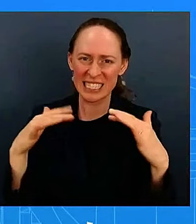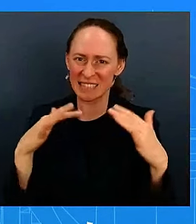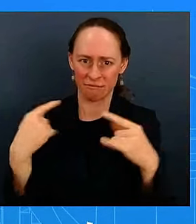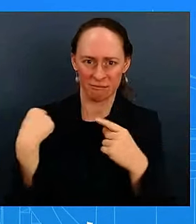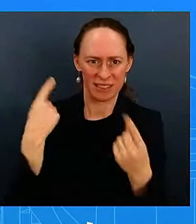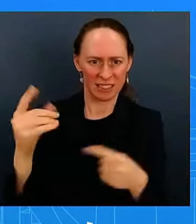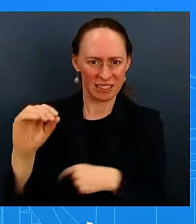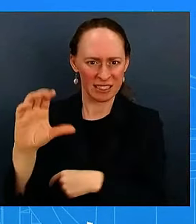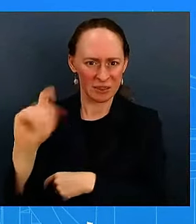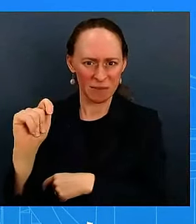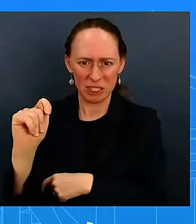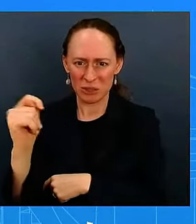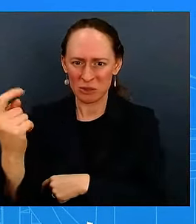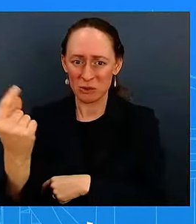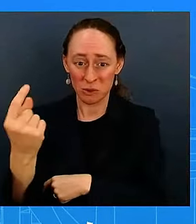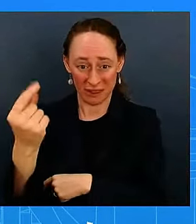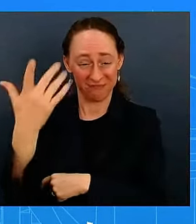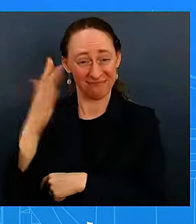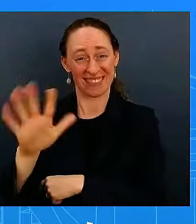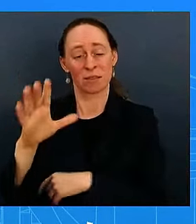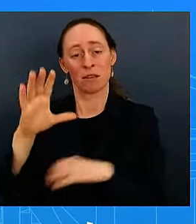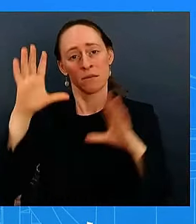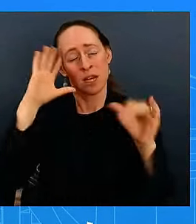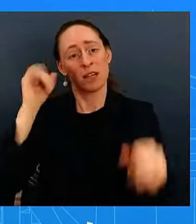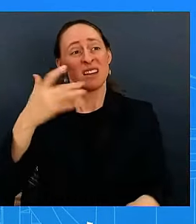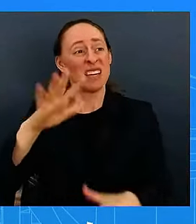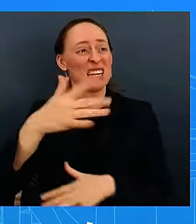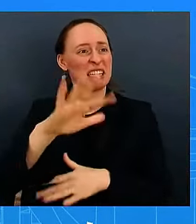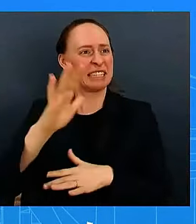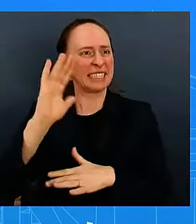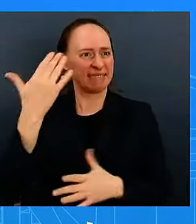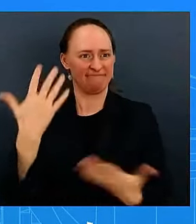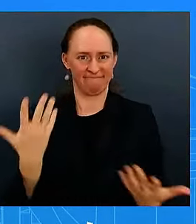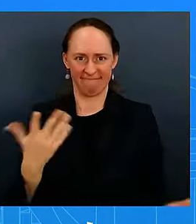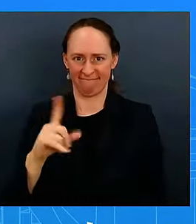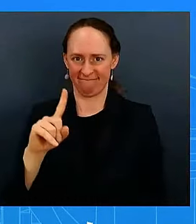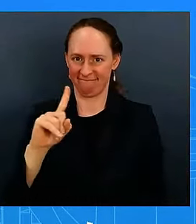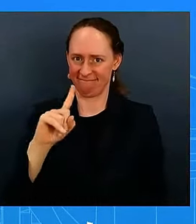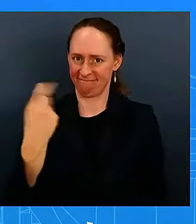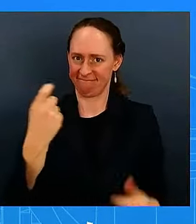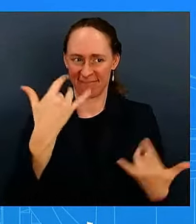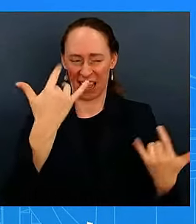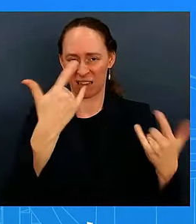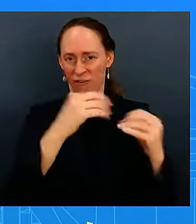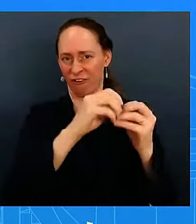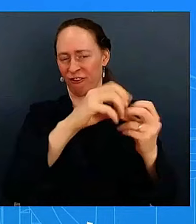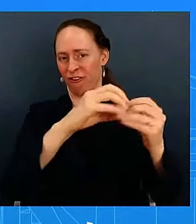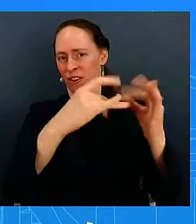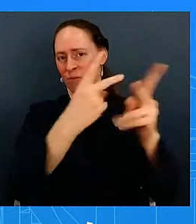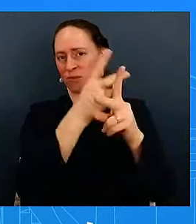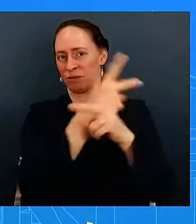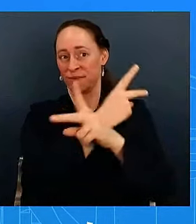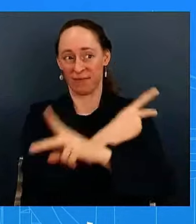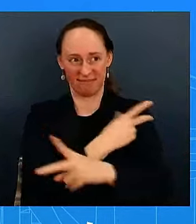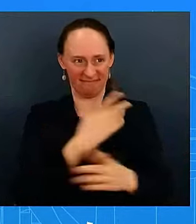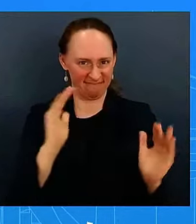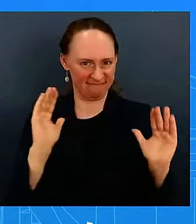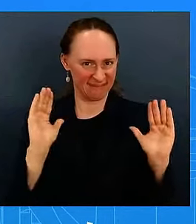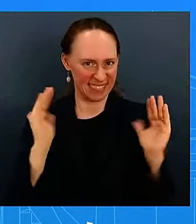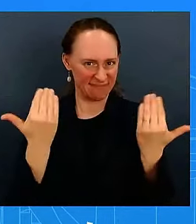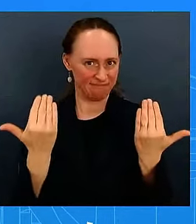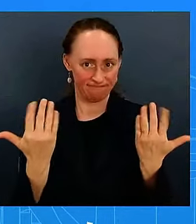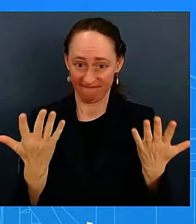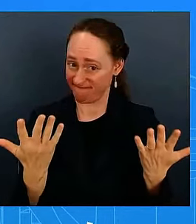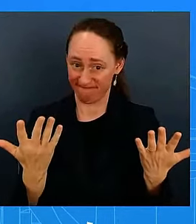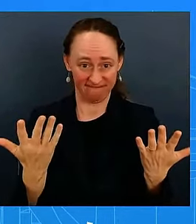there in terms of keeping a lid on what had been a sibling conflict from going into a larger conflict liberation as you said uh we've spoken